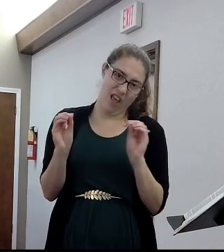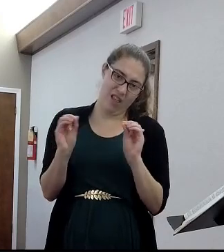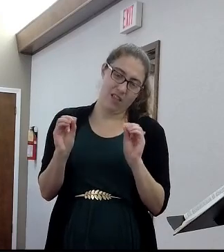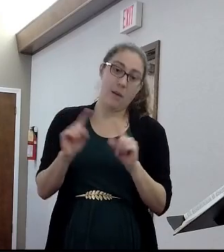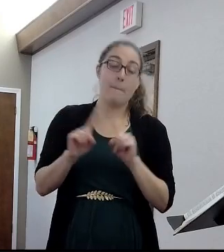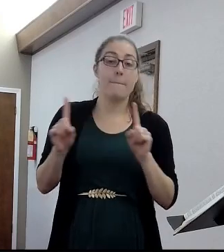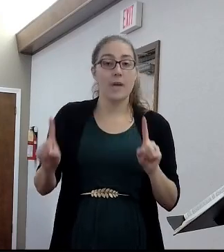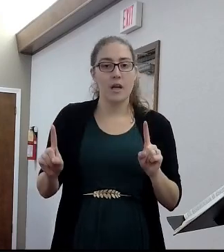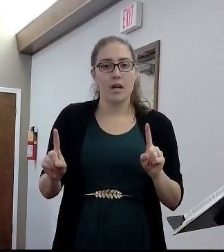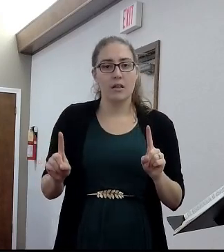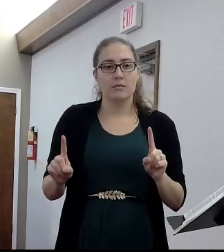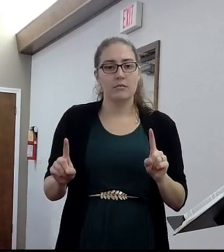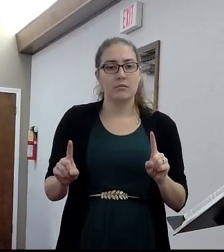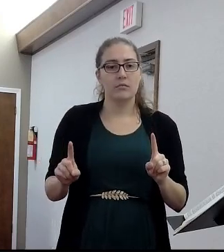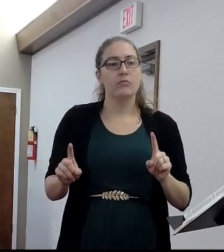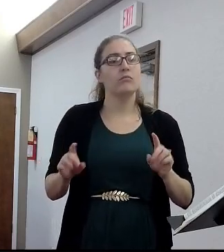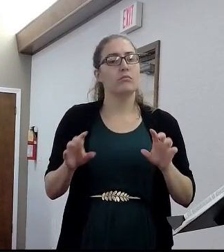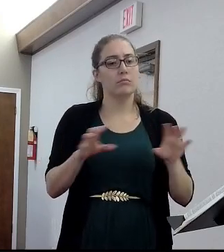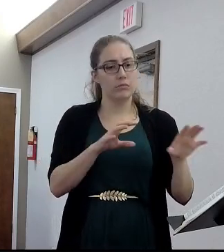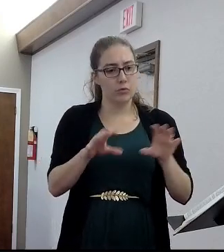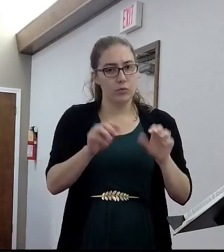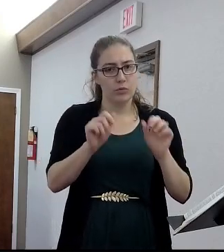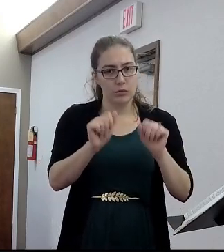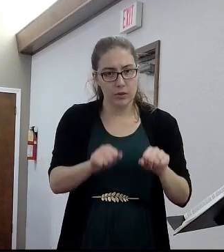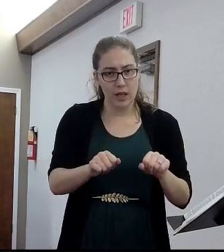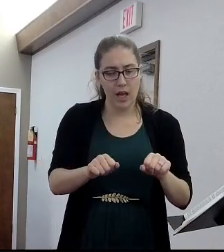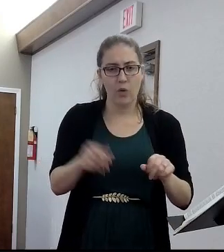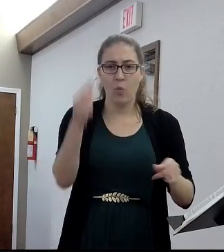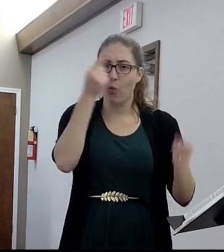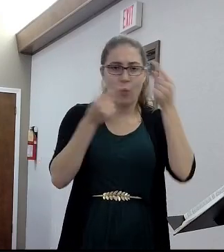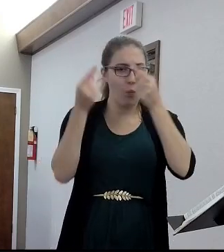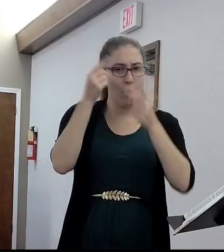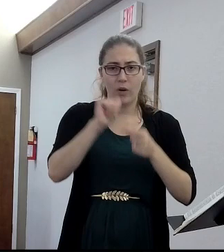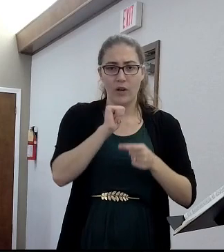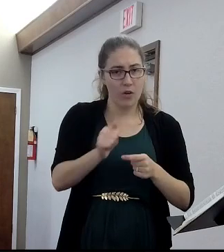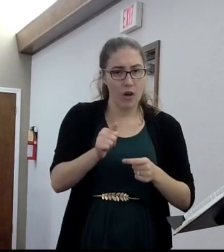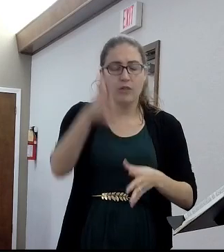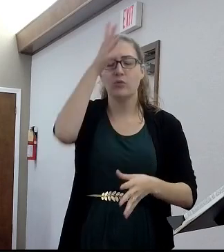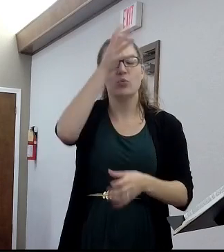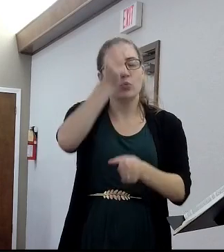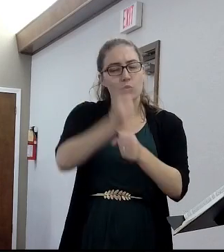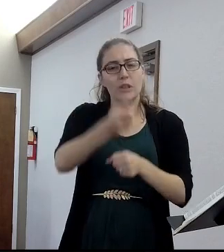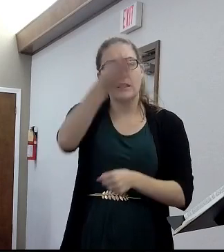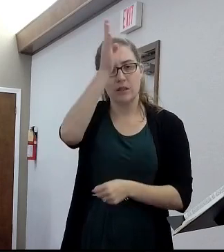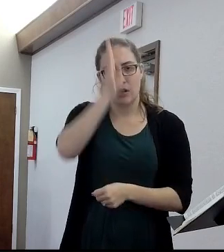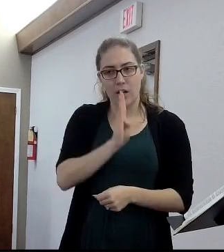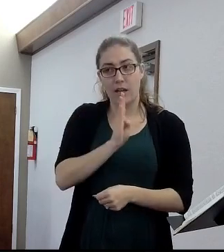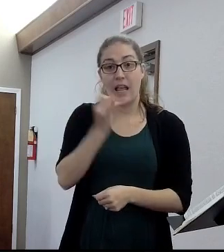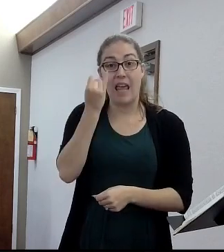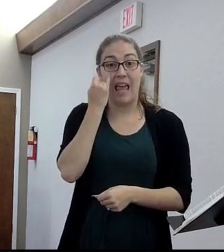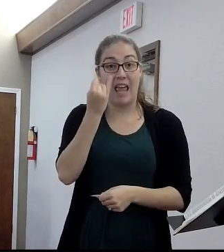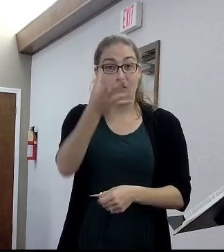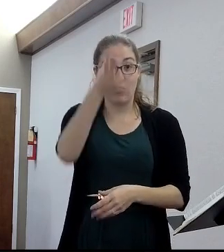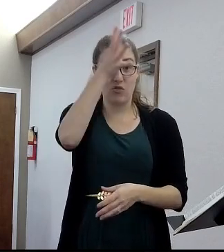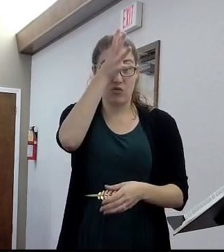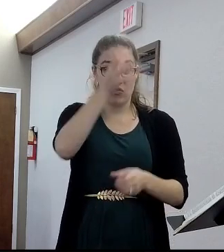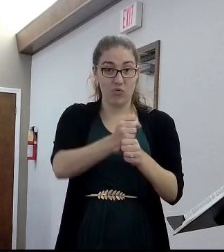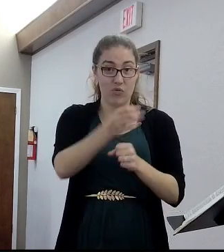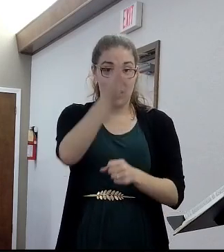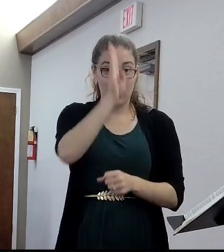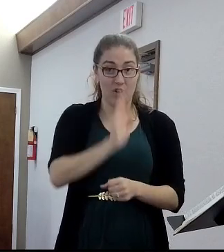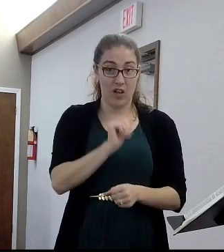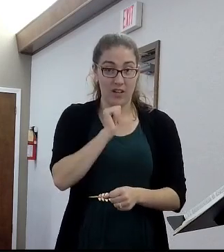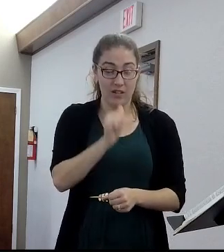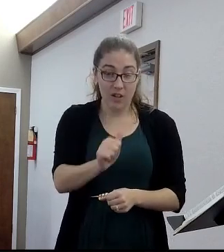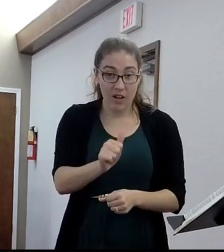because if you don't trust God, these men, the fear of these men, their brothers, the brothers,